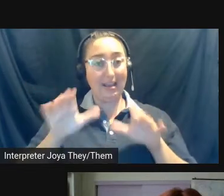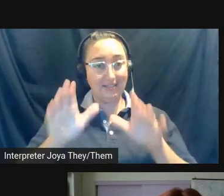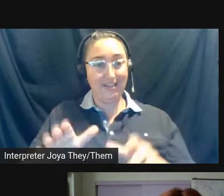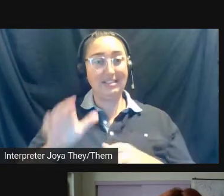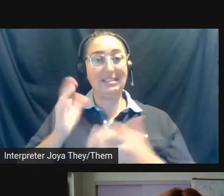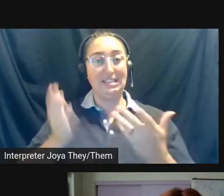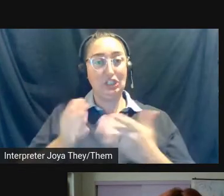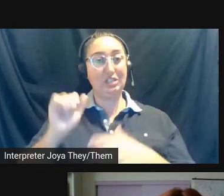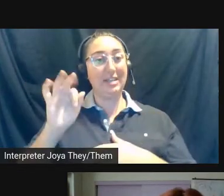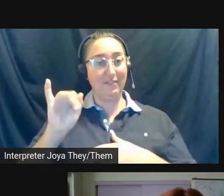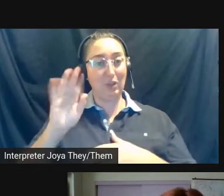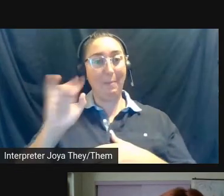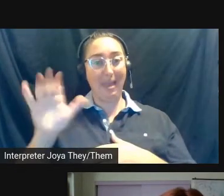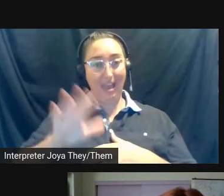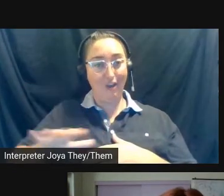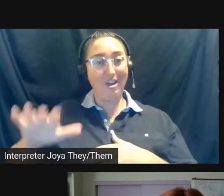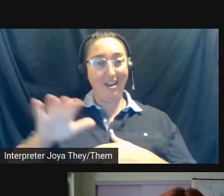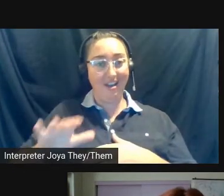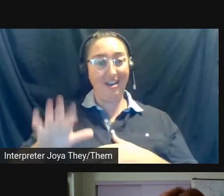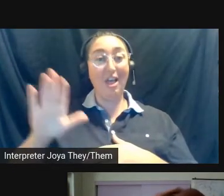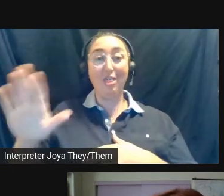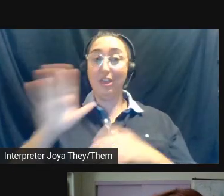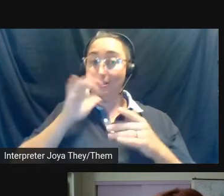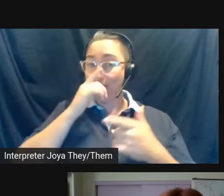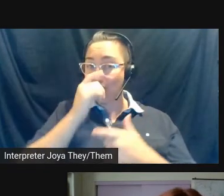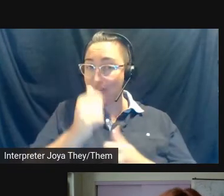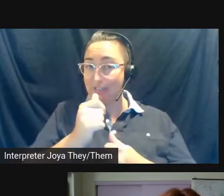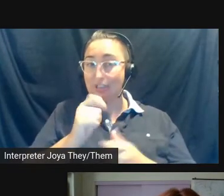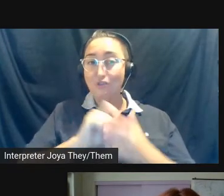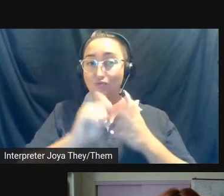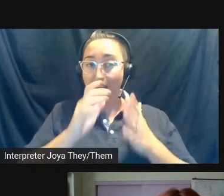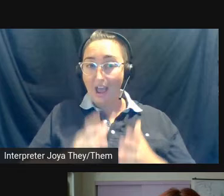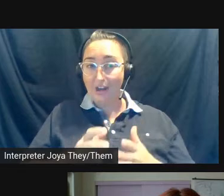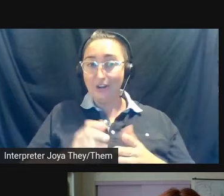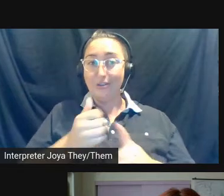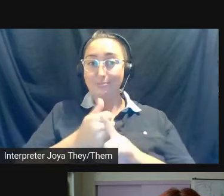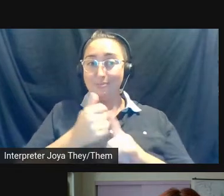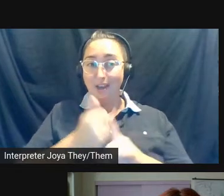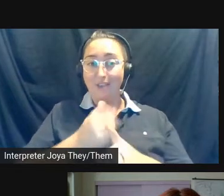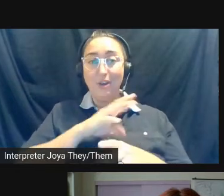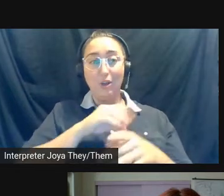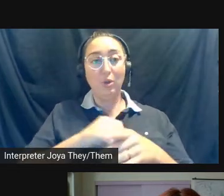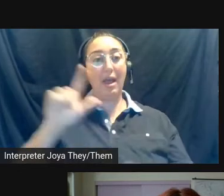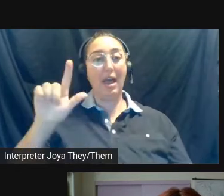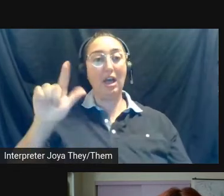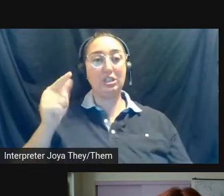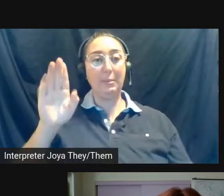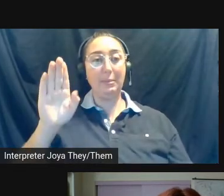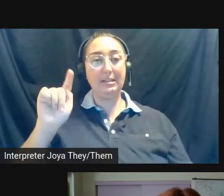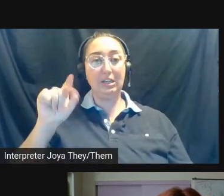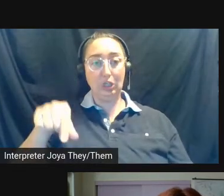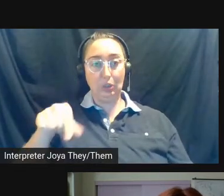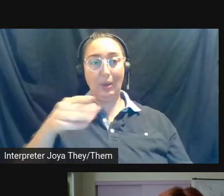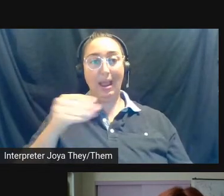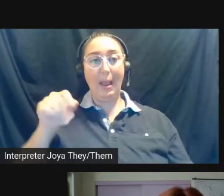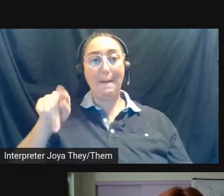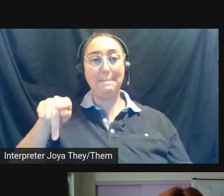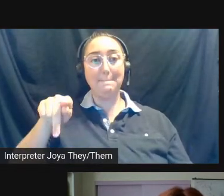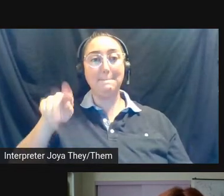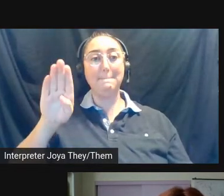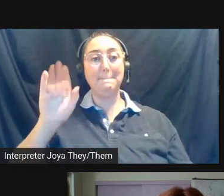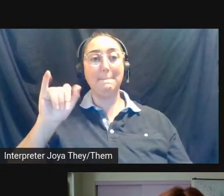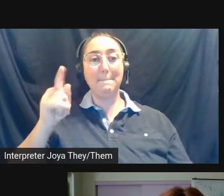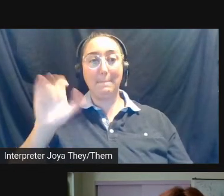Area. Their areas of interest as a journalist include LGBTQ and BIPOC communities,